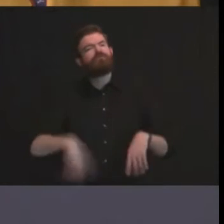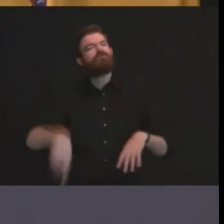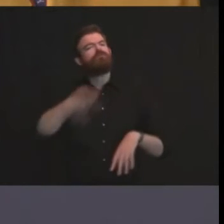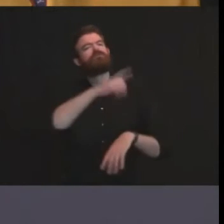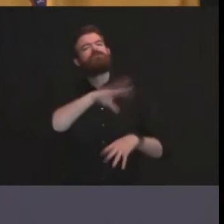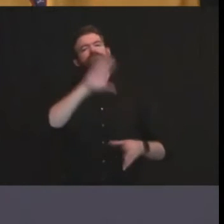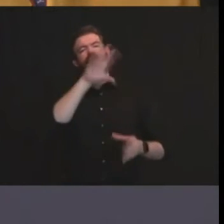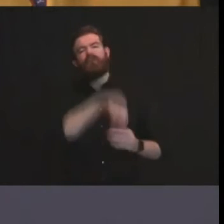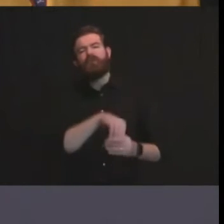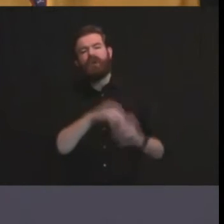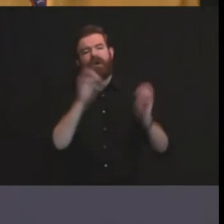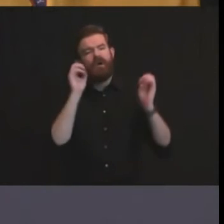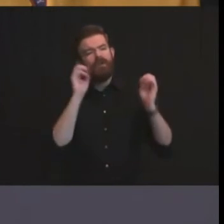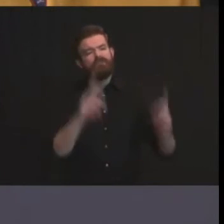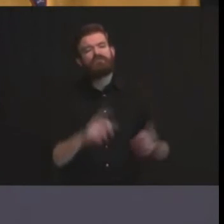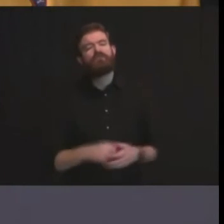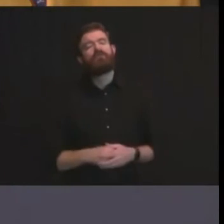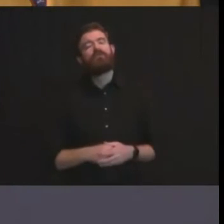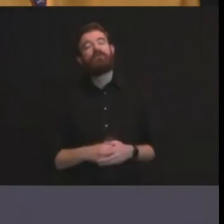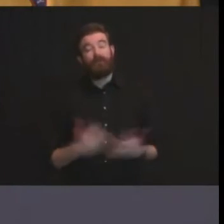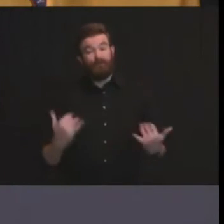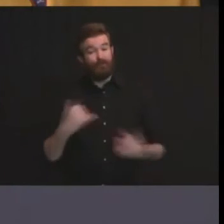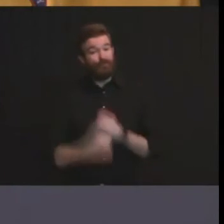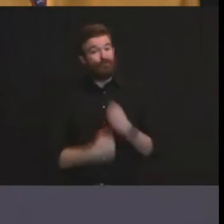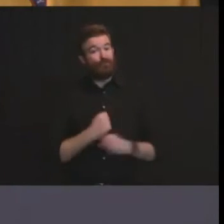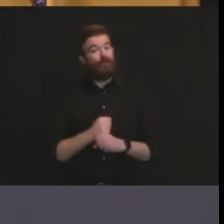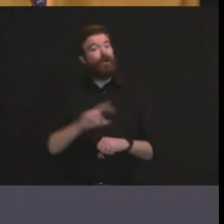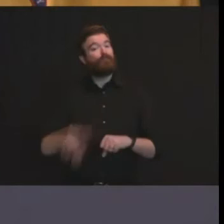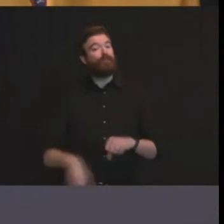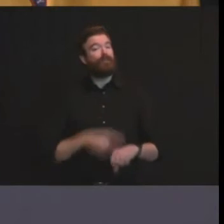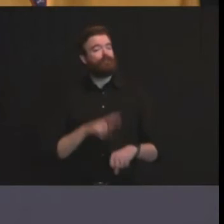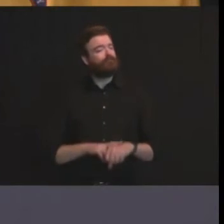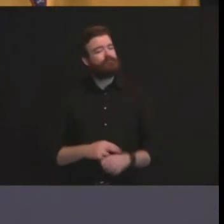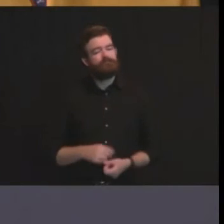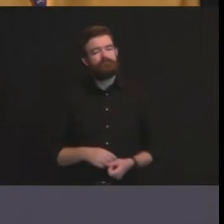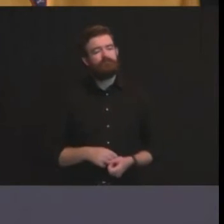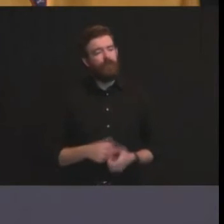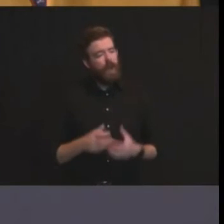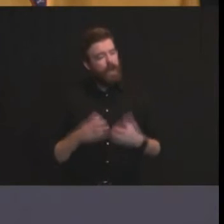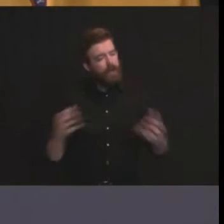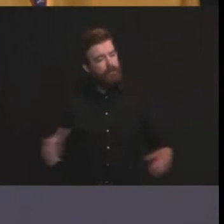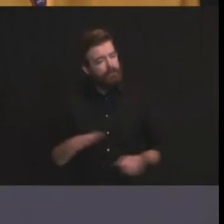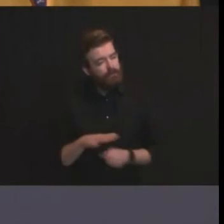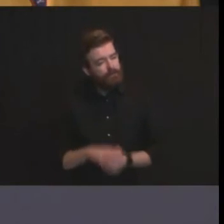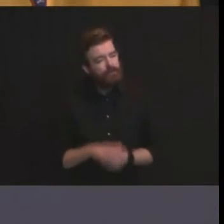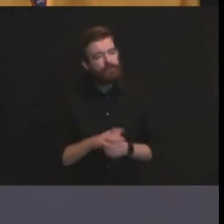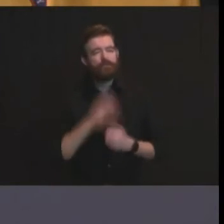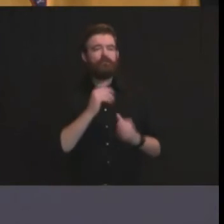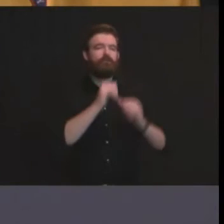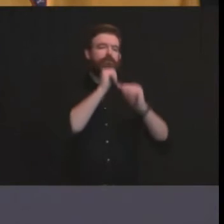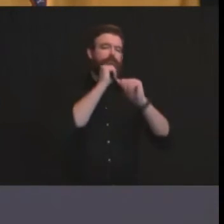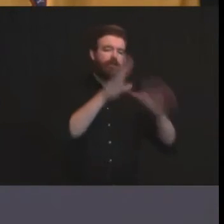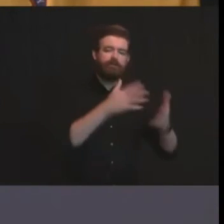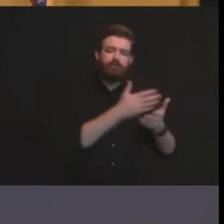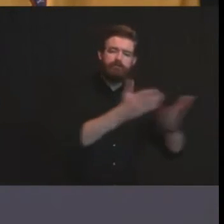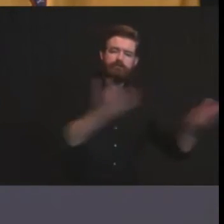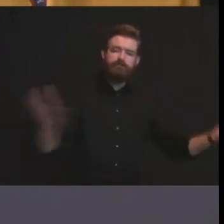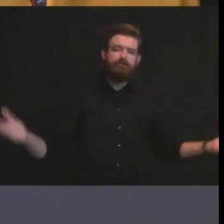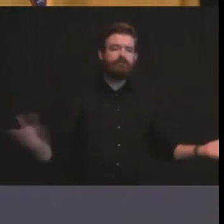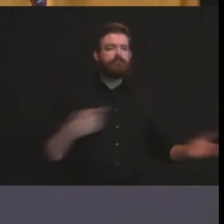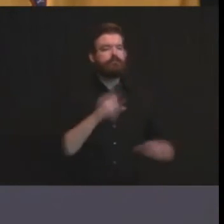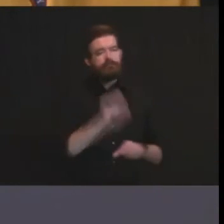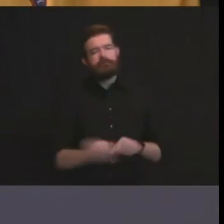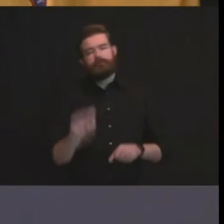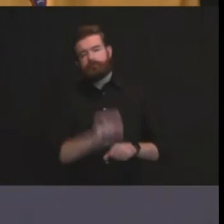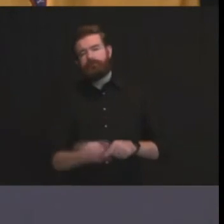year this is not a stress-free by any means um bless them um i can't say enough good things about them i don't have a